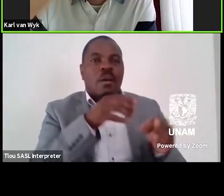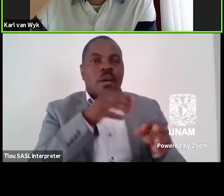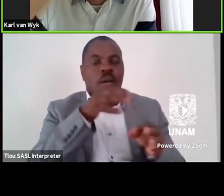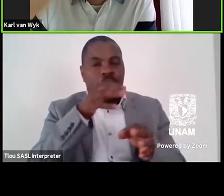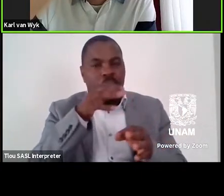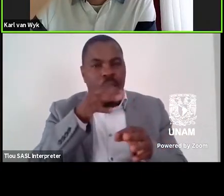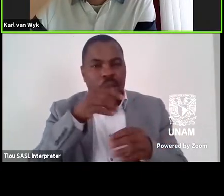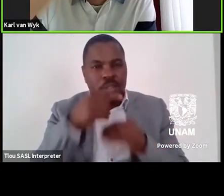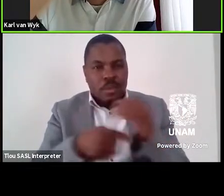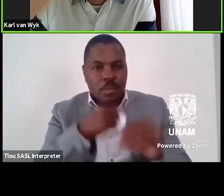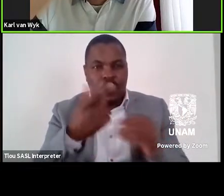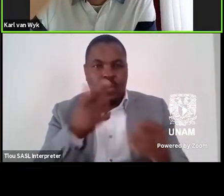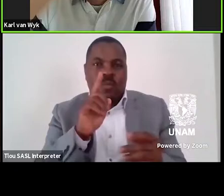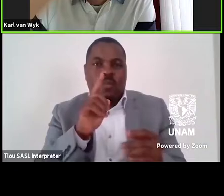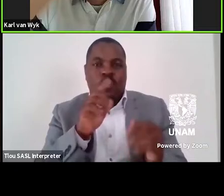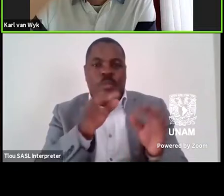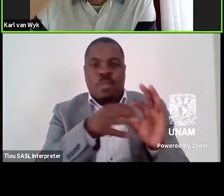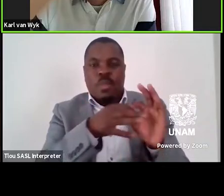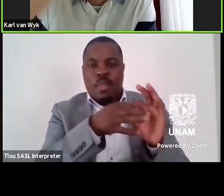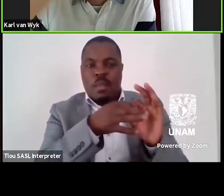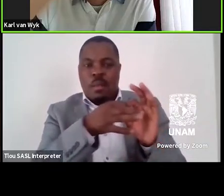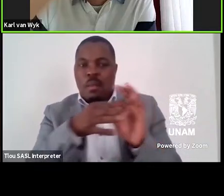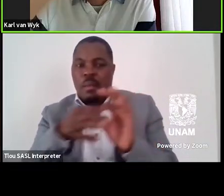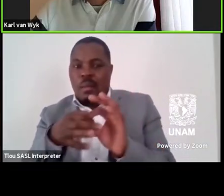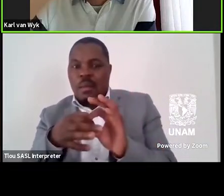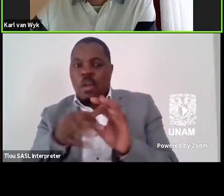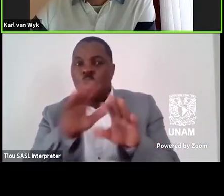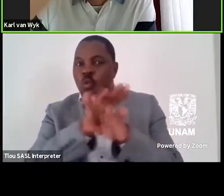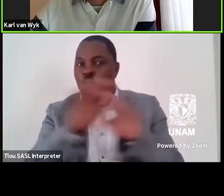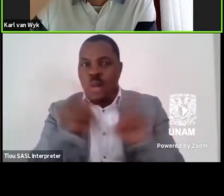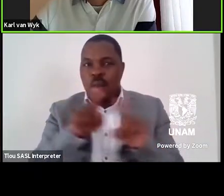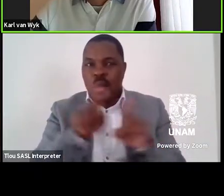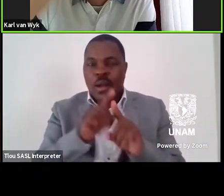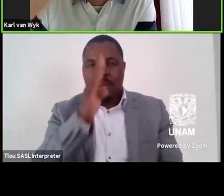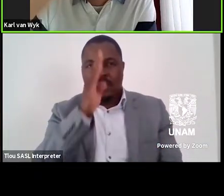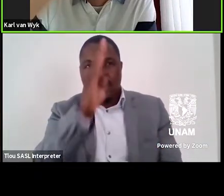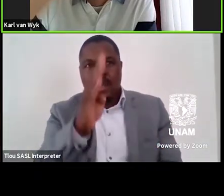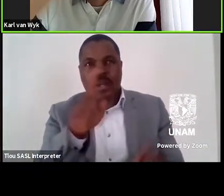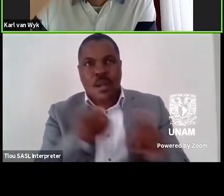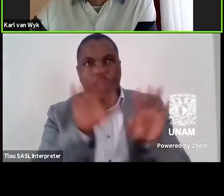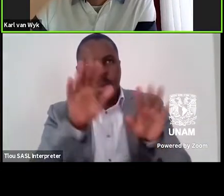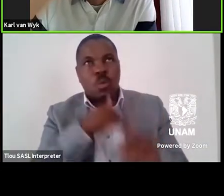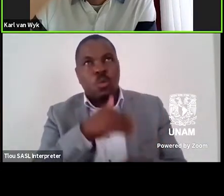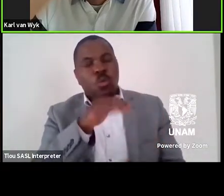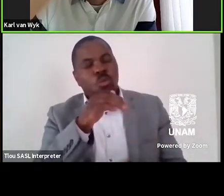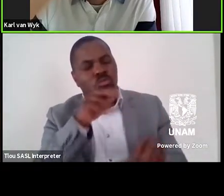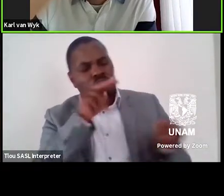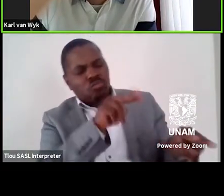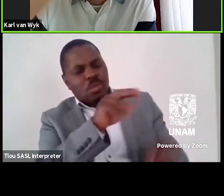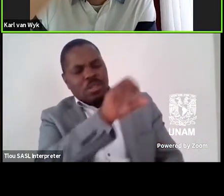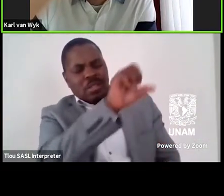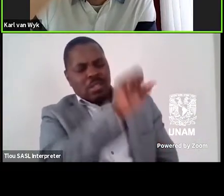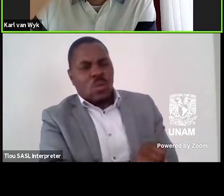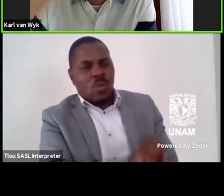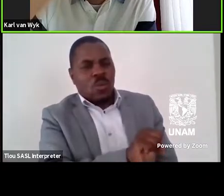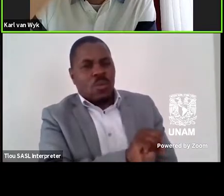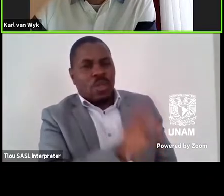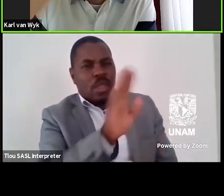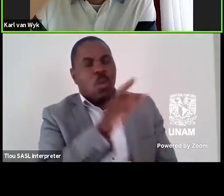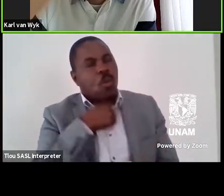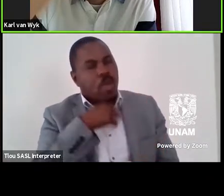is attached to a direction that is unlike directions of most comings we approve of, the south. There is a future.